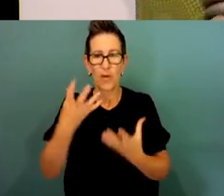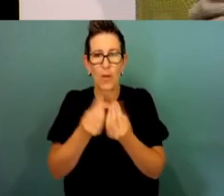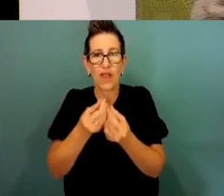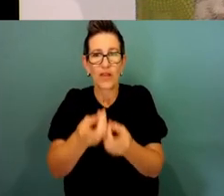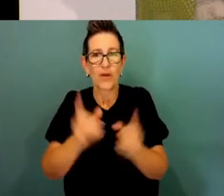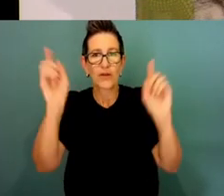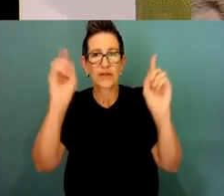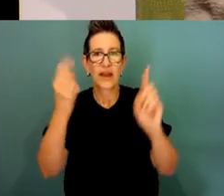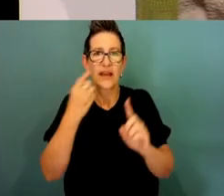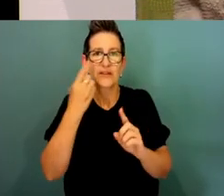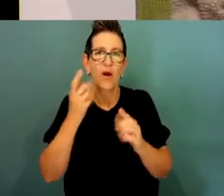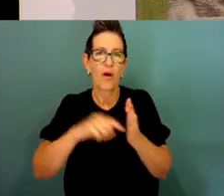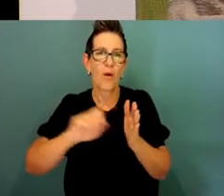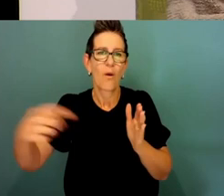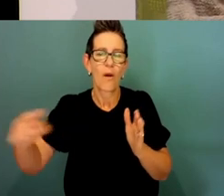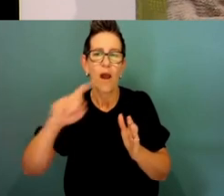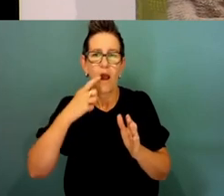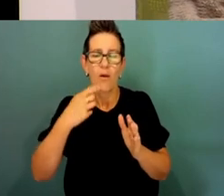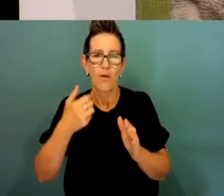I'll just close off with some words in language.